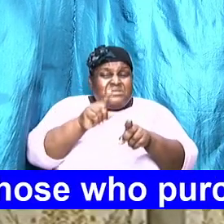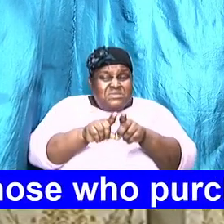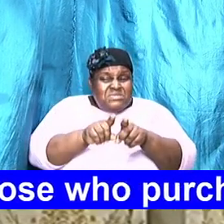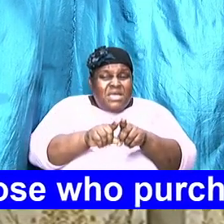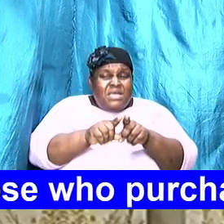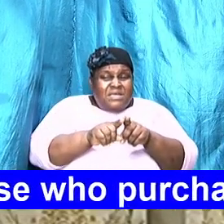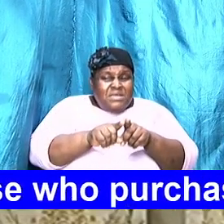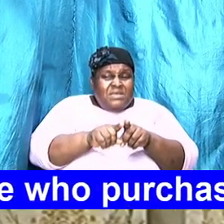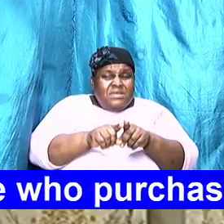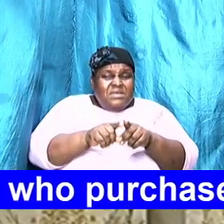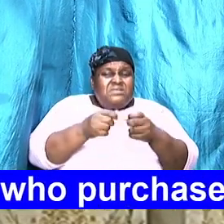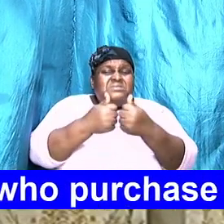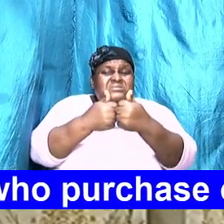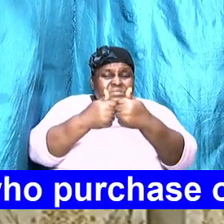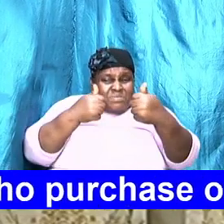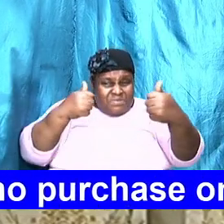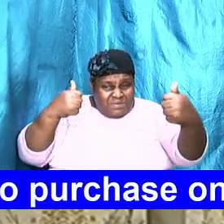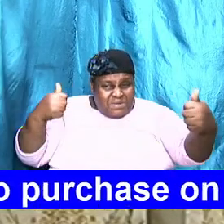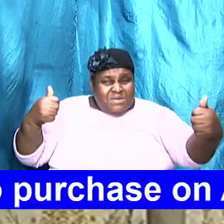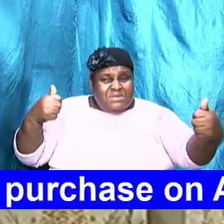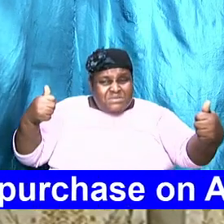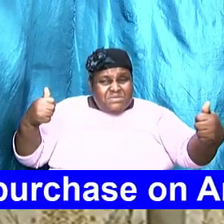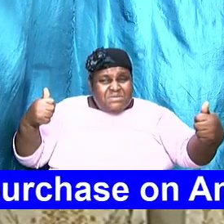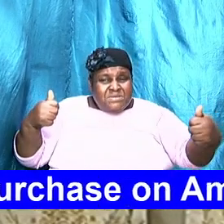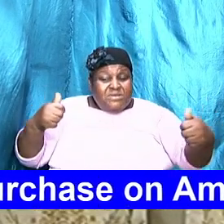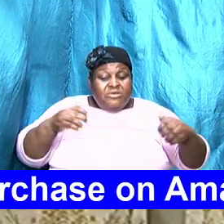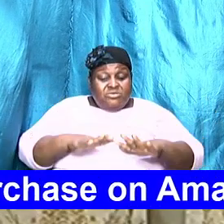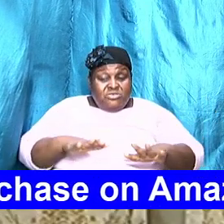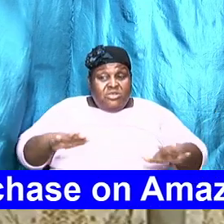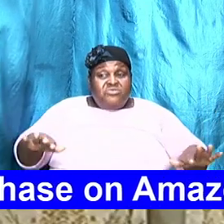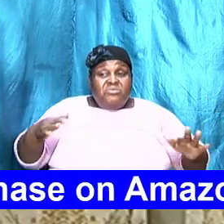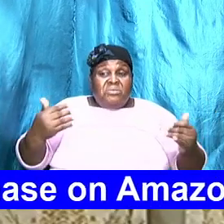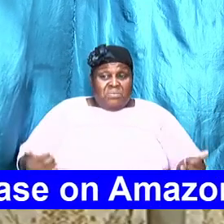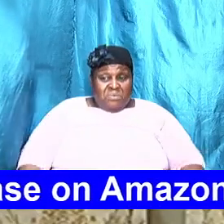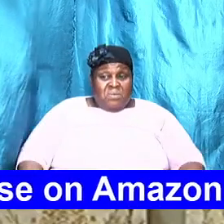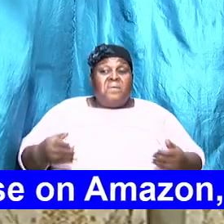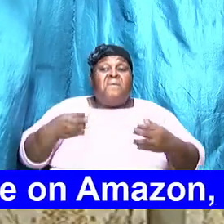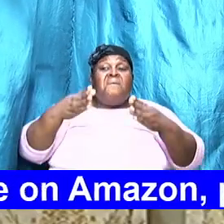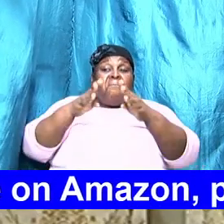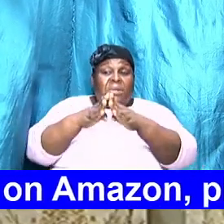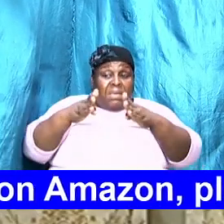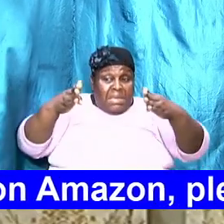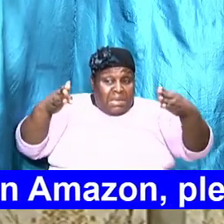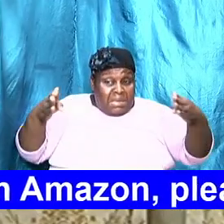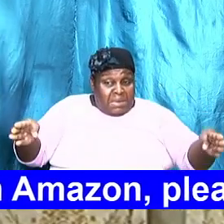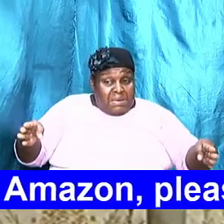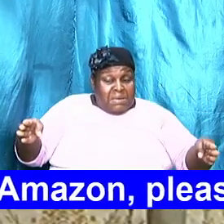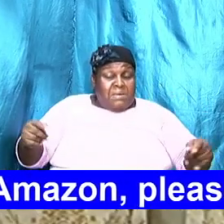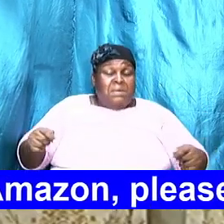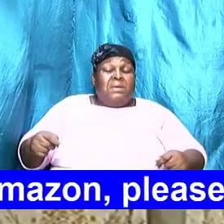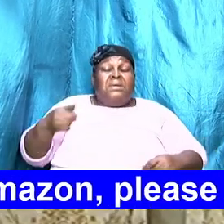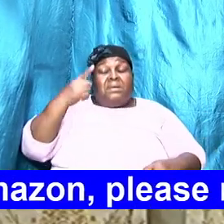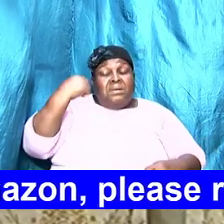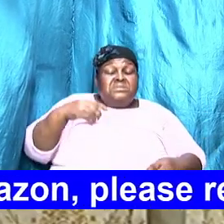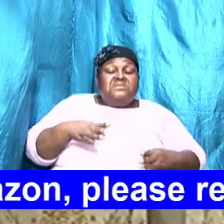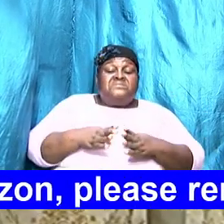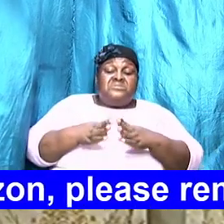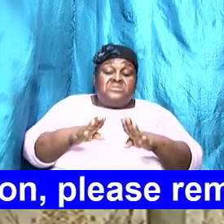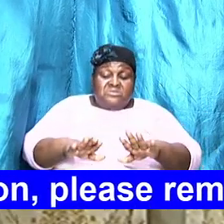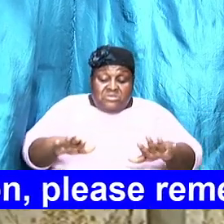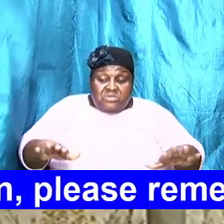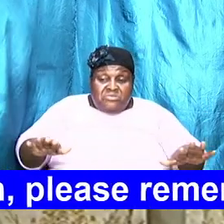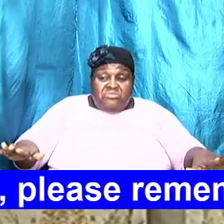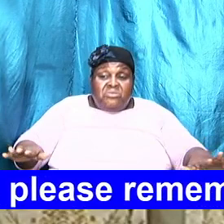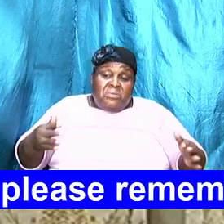Children are now big, so the things that they were hiding and covering up, you know, because of children and so forth, now the